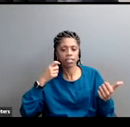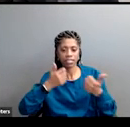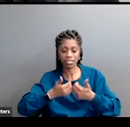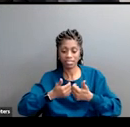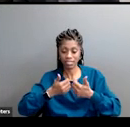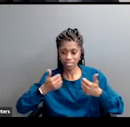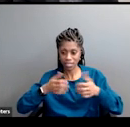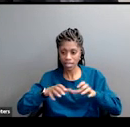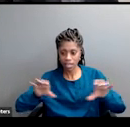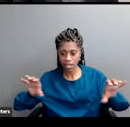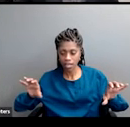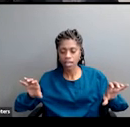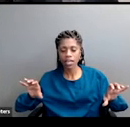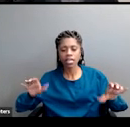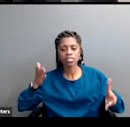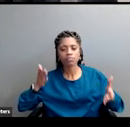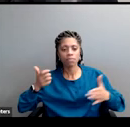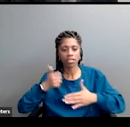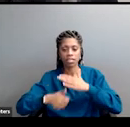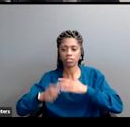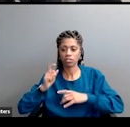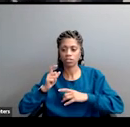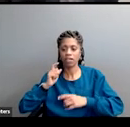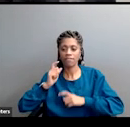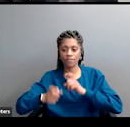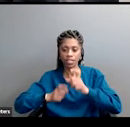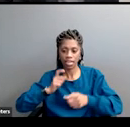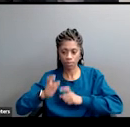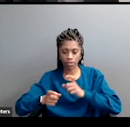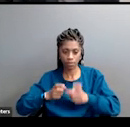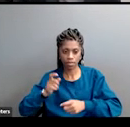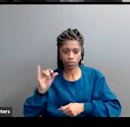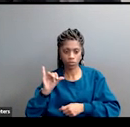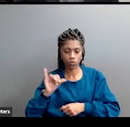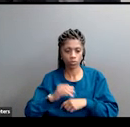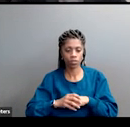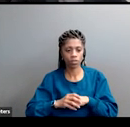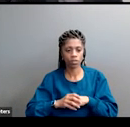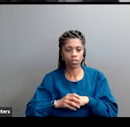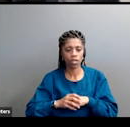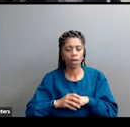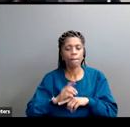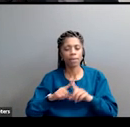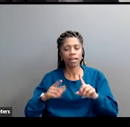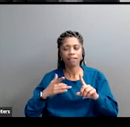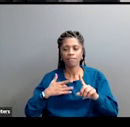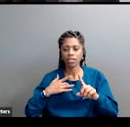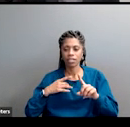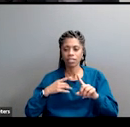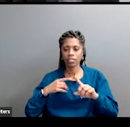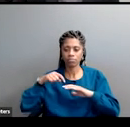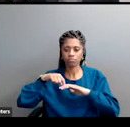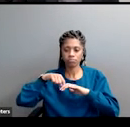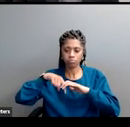within philanthropy itself. I think it's a division that's rooted in how we're